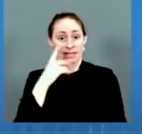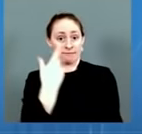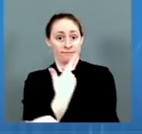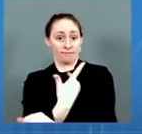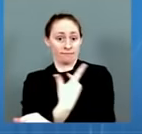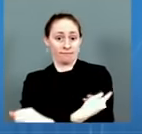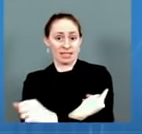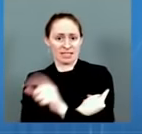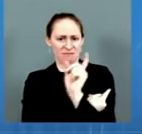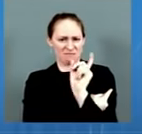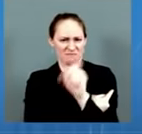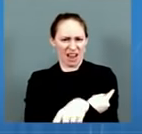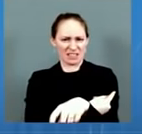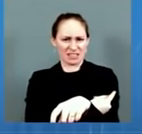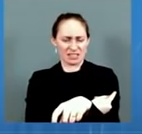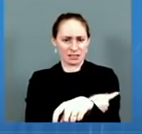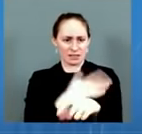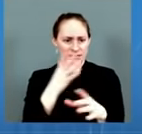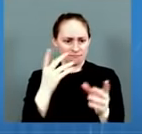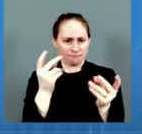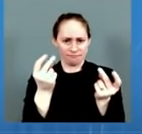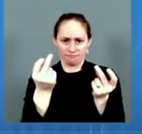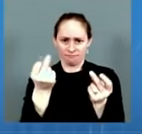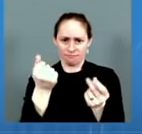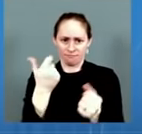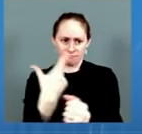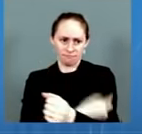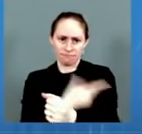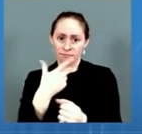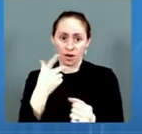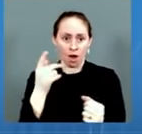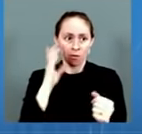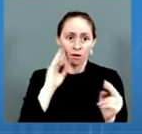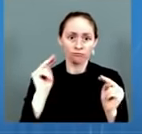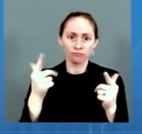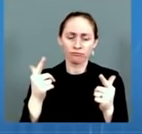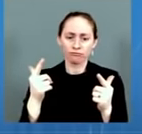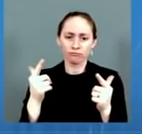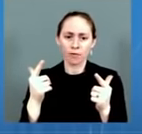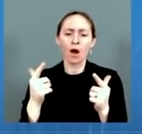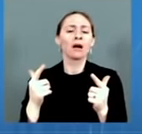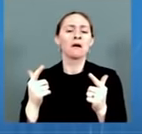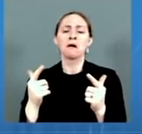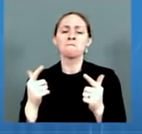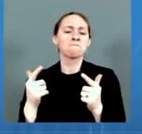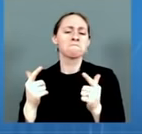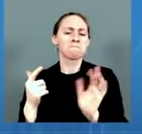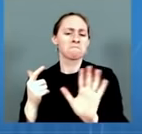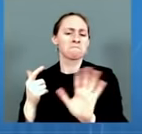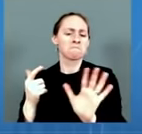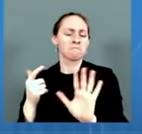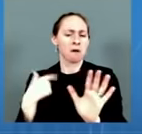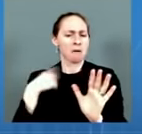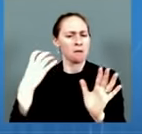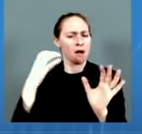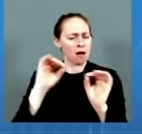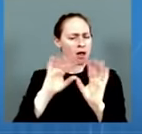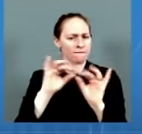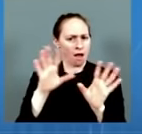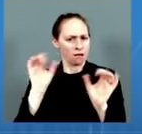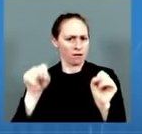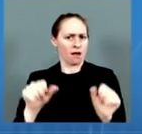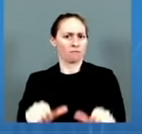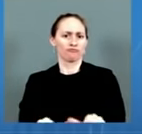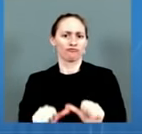doses now to 110 countries, and that's more than every other country in the world combined.